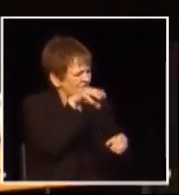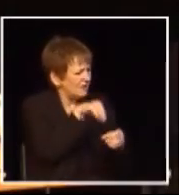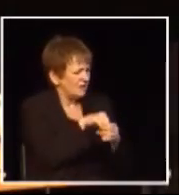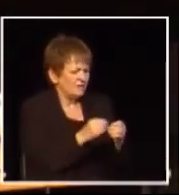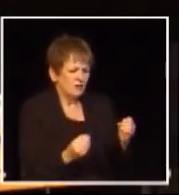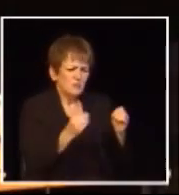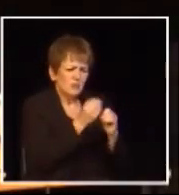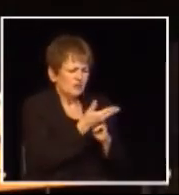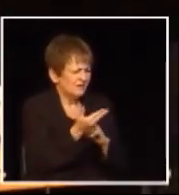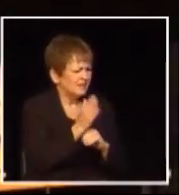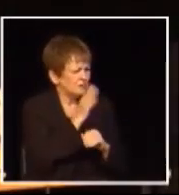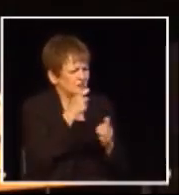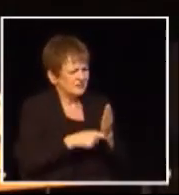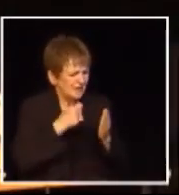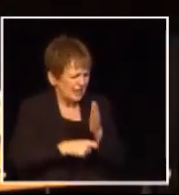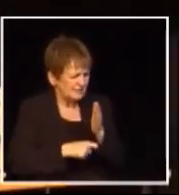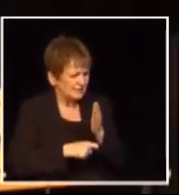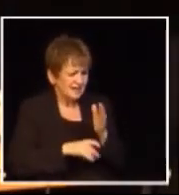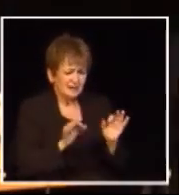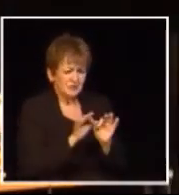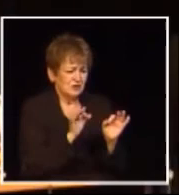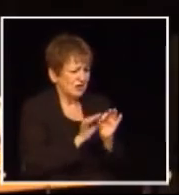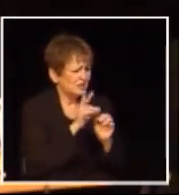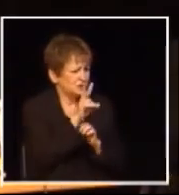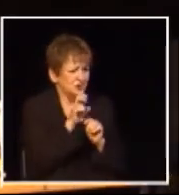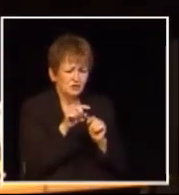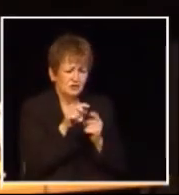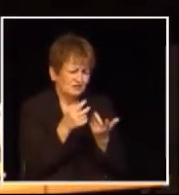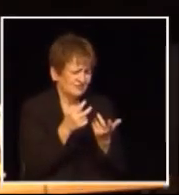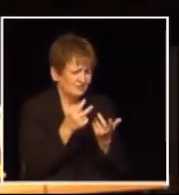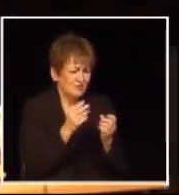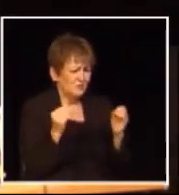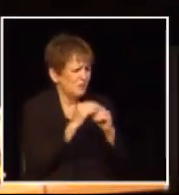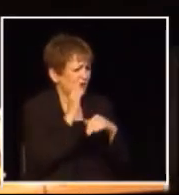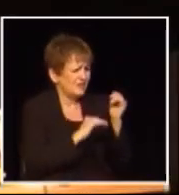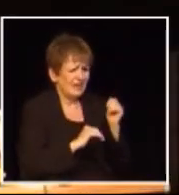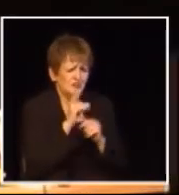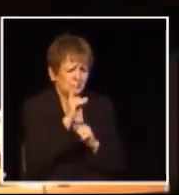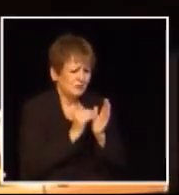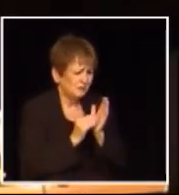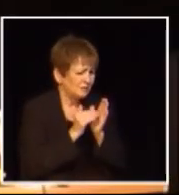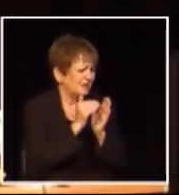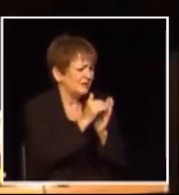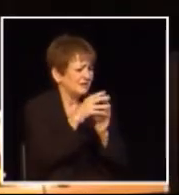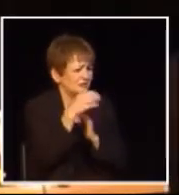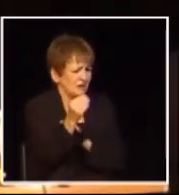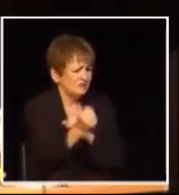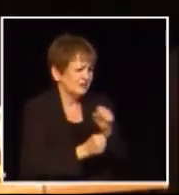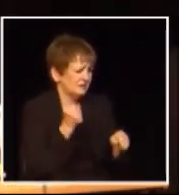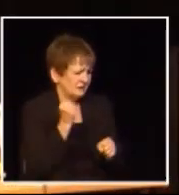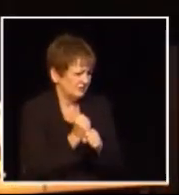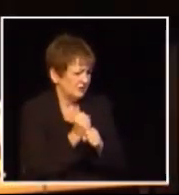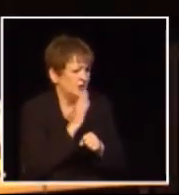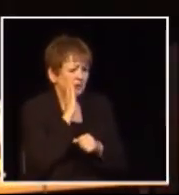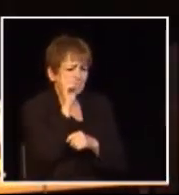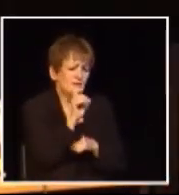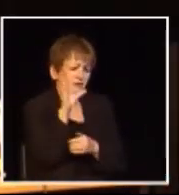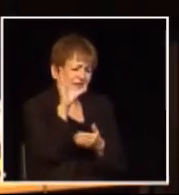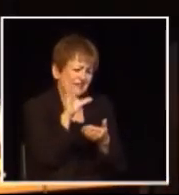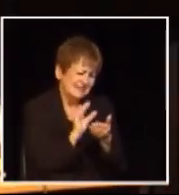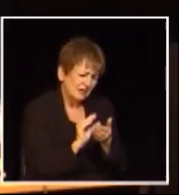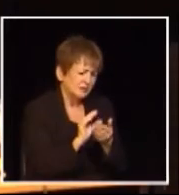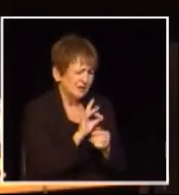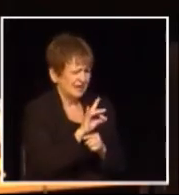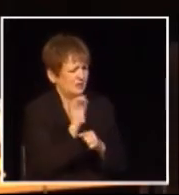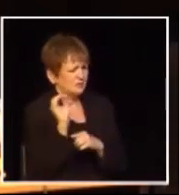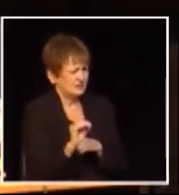range of goods and will cost us 2 billion 2 and a half billion dollars more per year you'd have to lower it to 8% not 10%